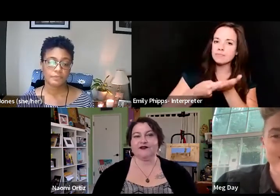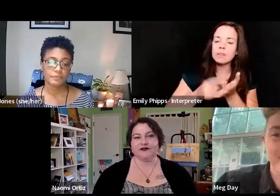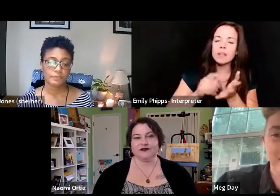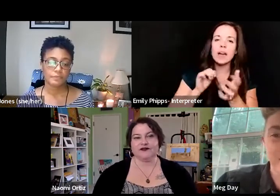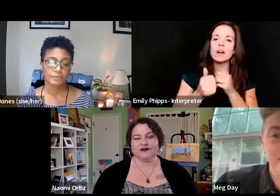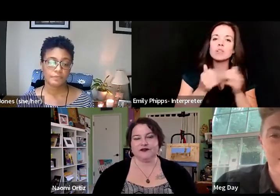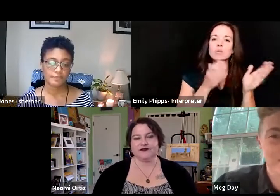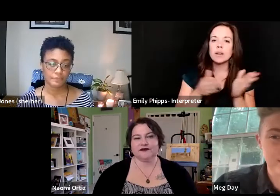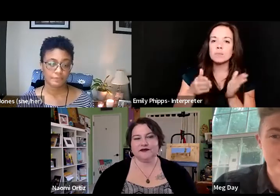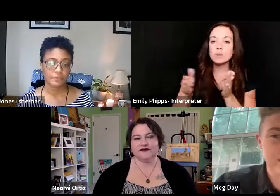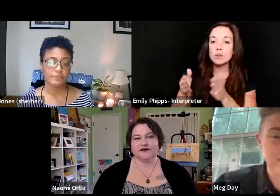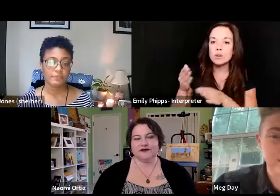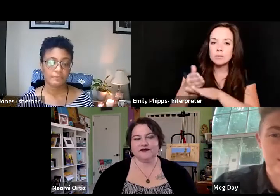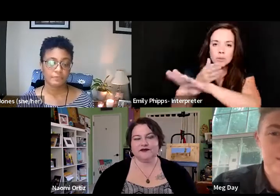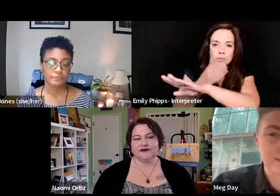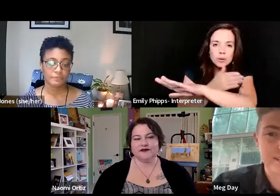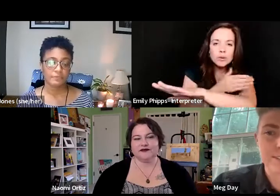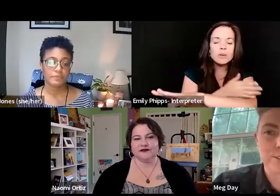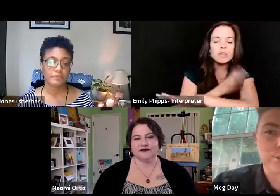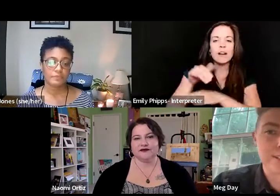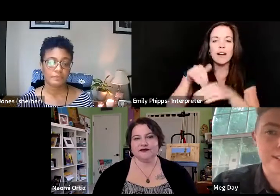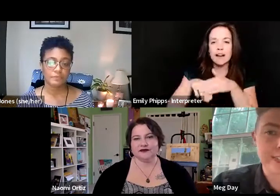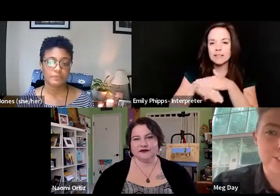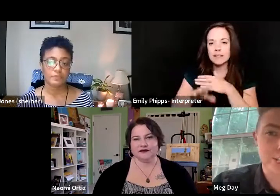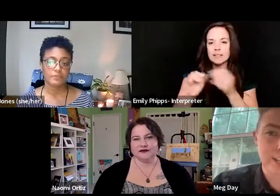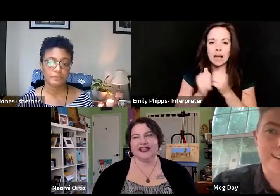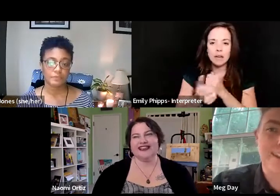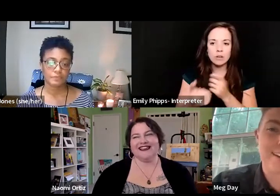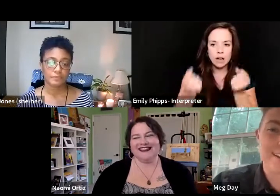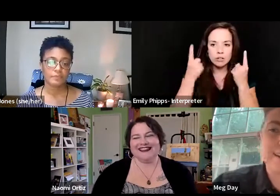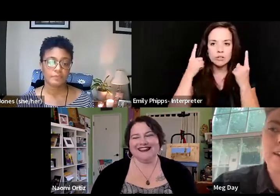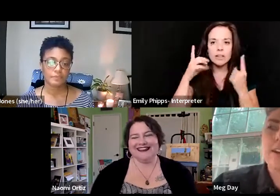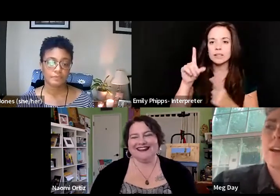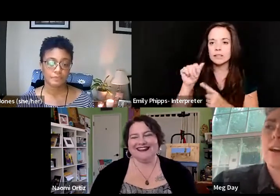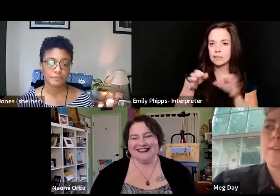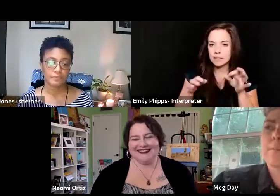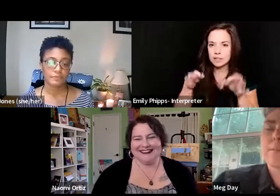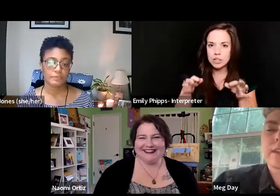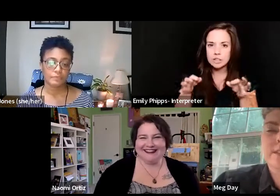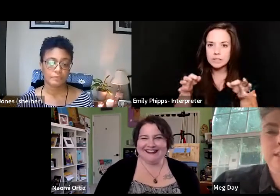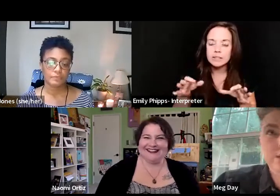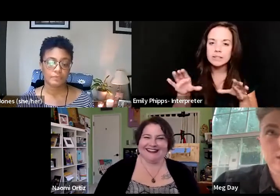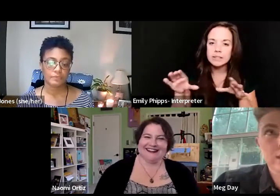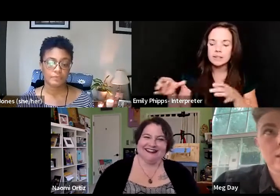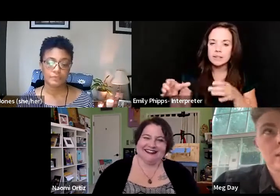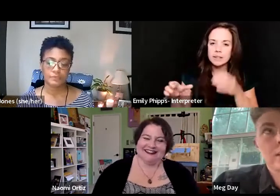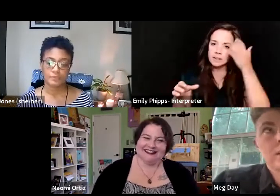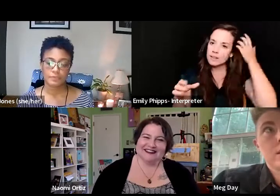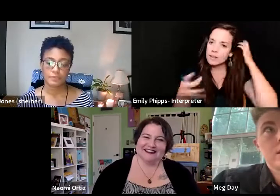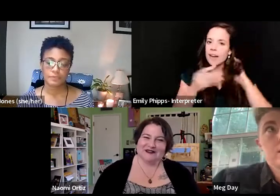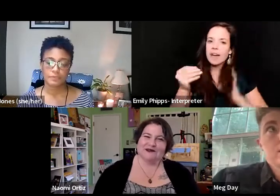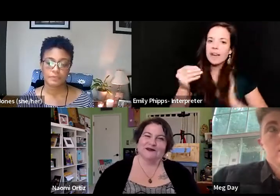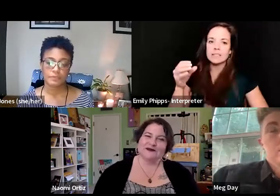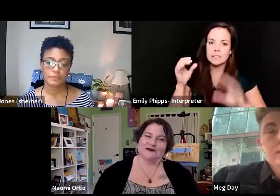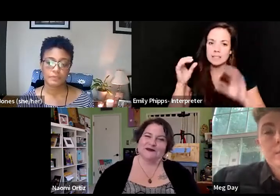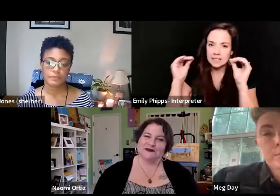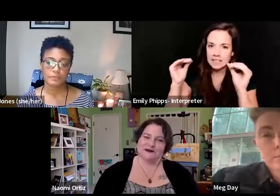access and how to understand disability justice as an organization. And, um, like teaching people,